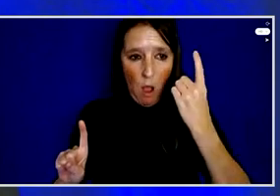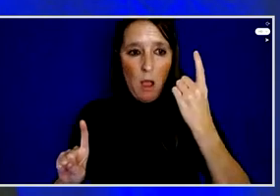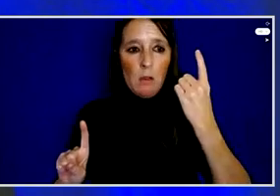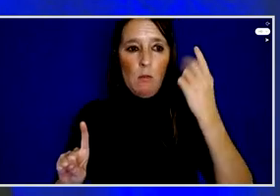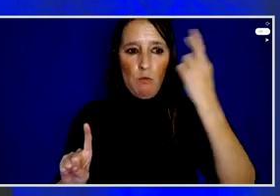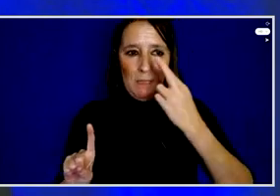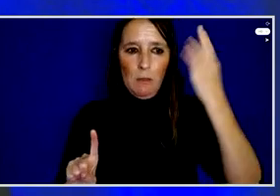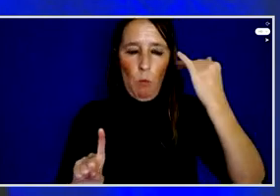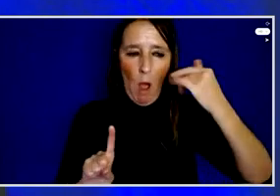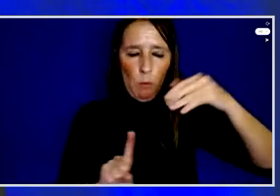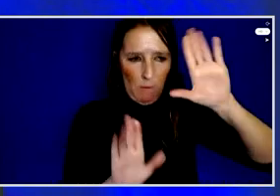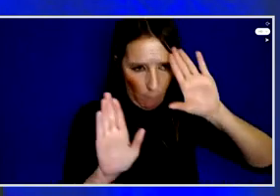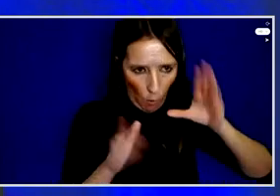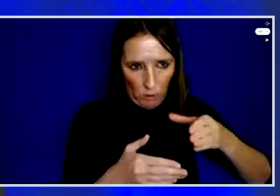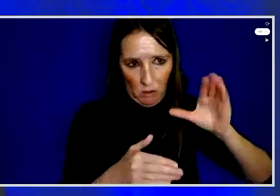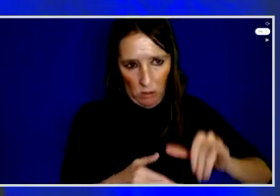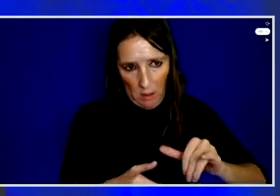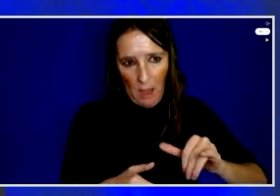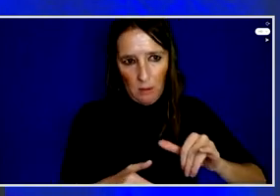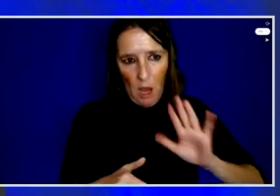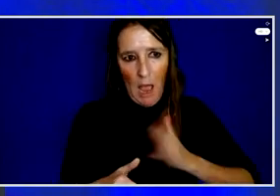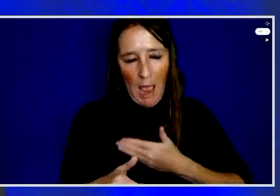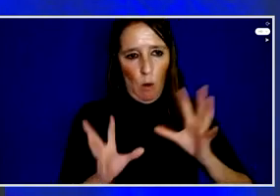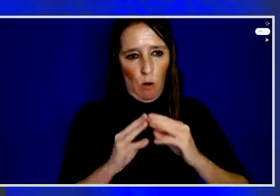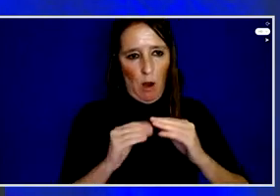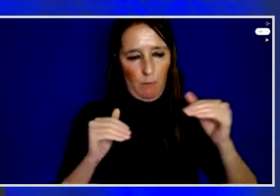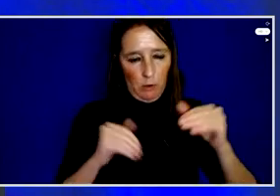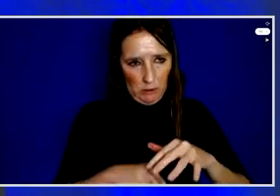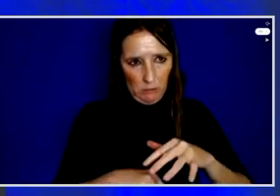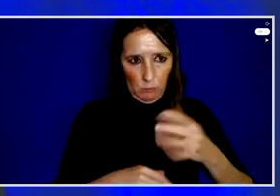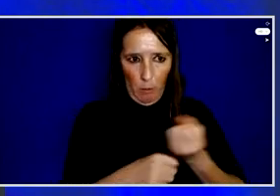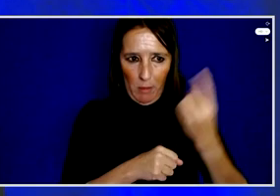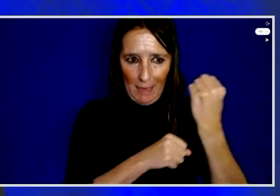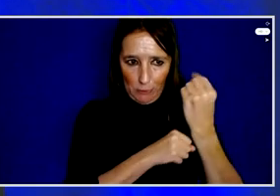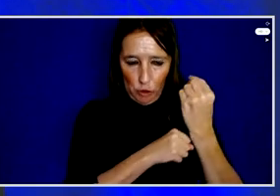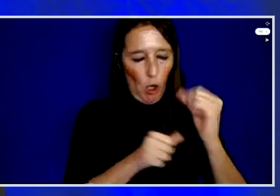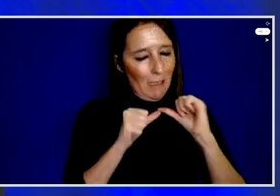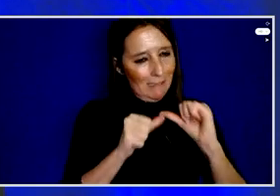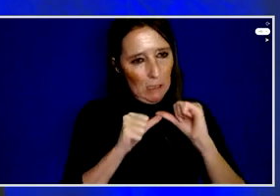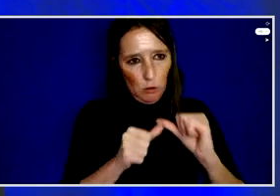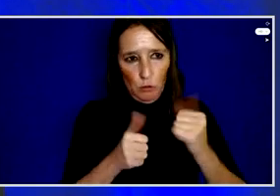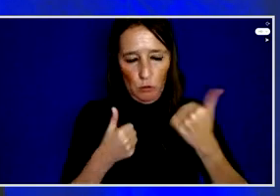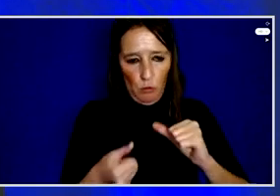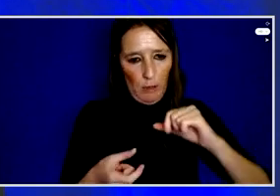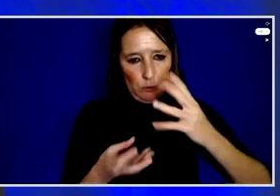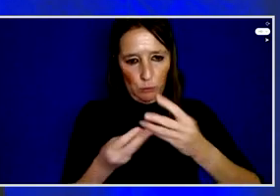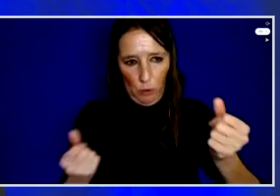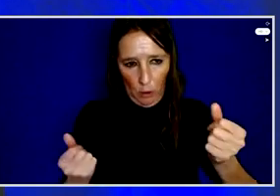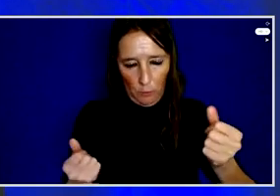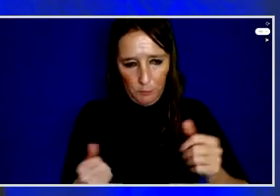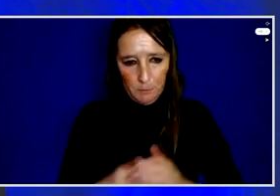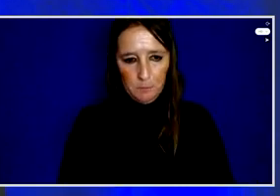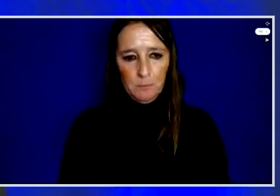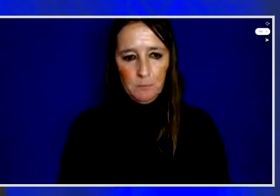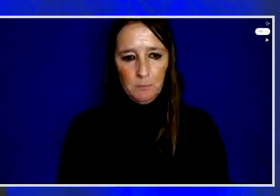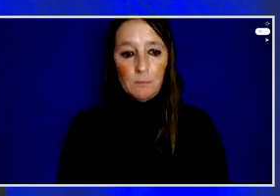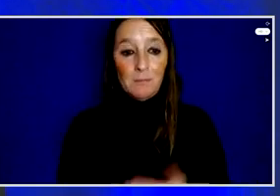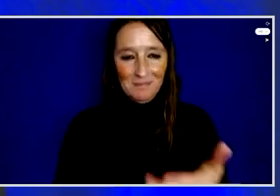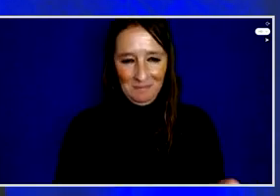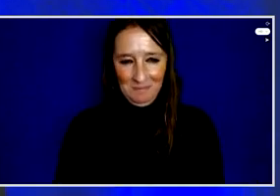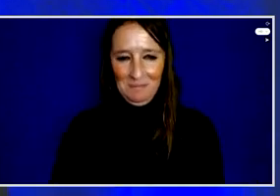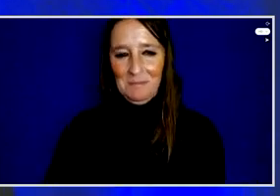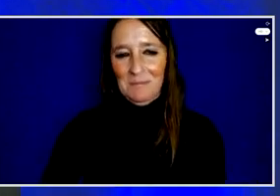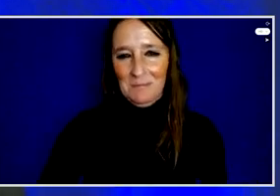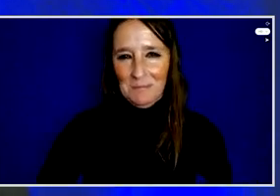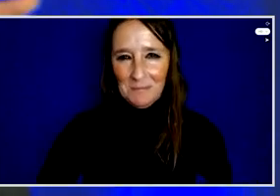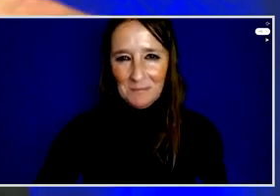will continue to be at the heart of that effort going forward. Now, this morning, as you heard from Todd, I